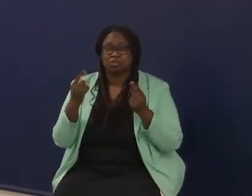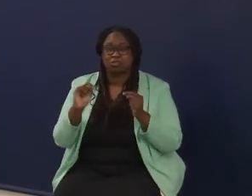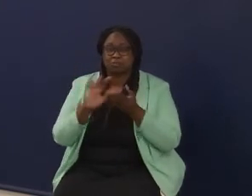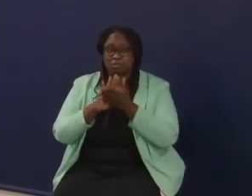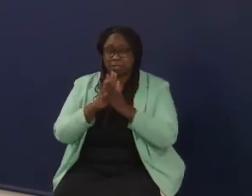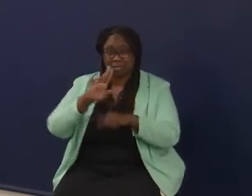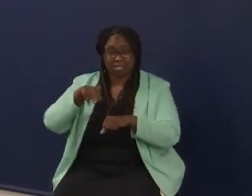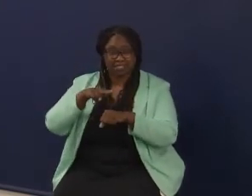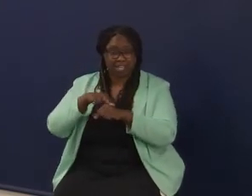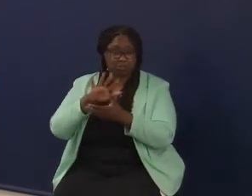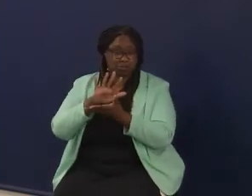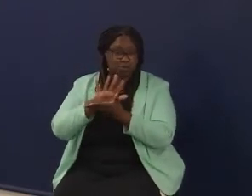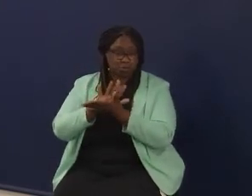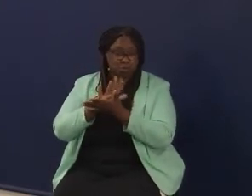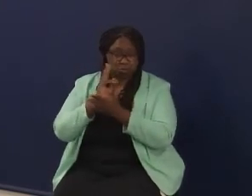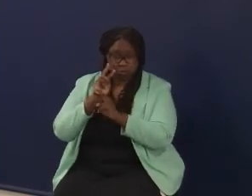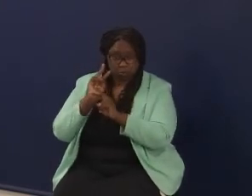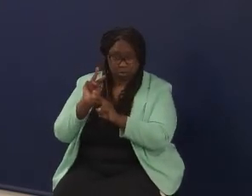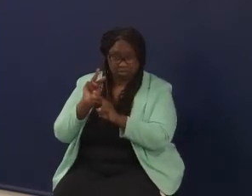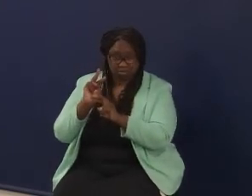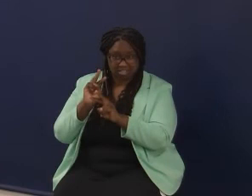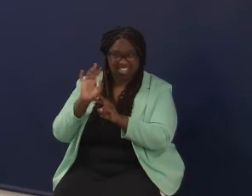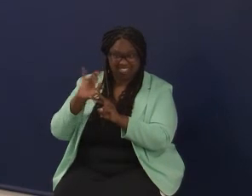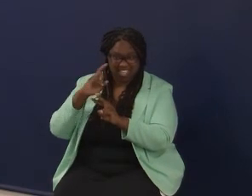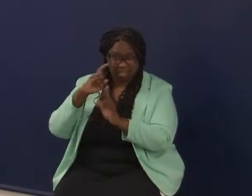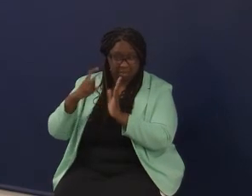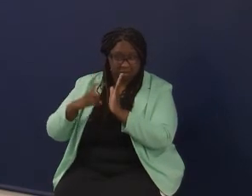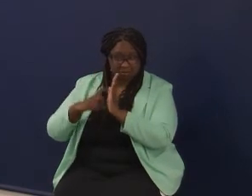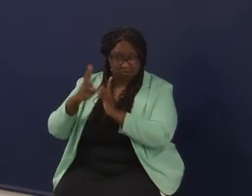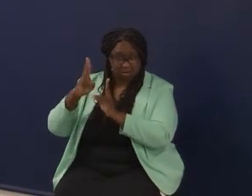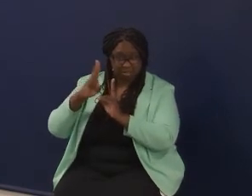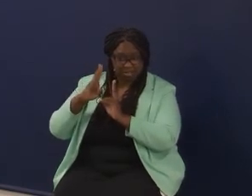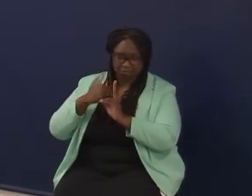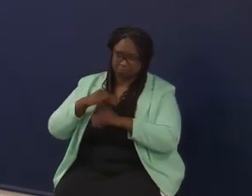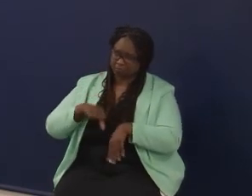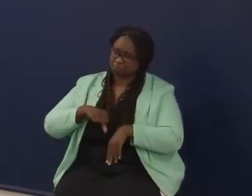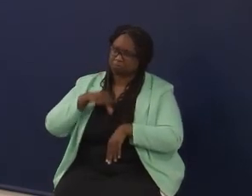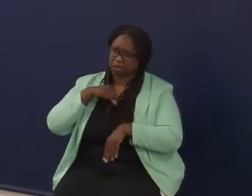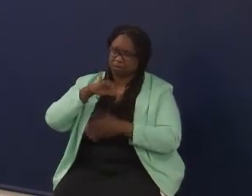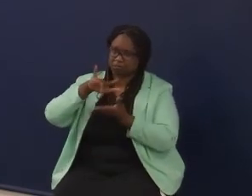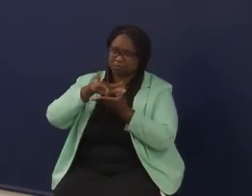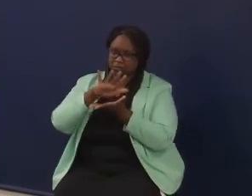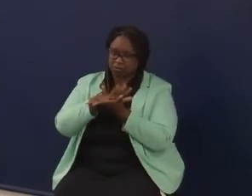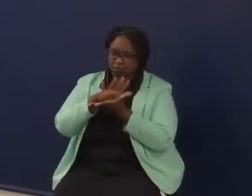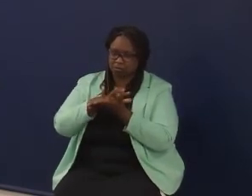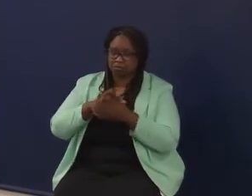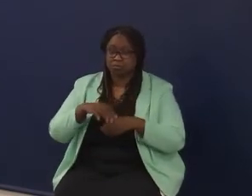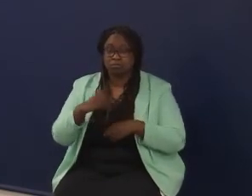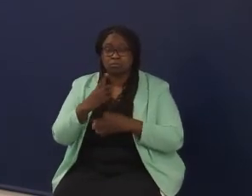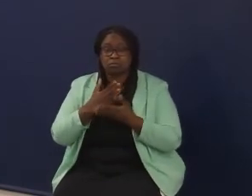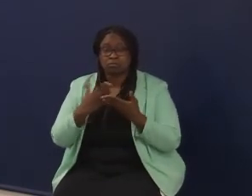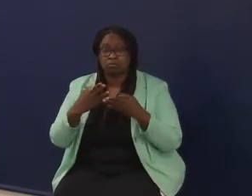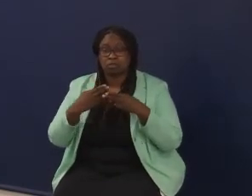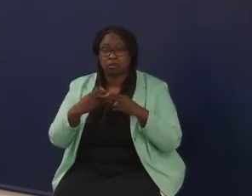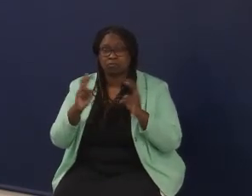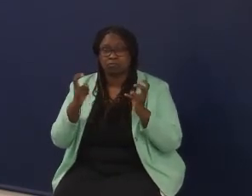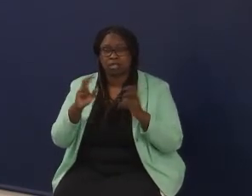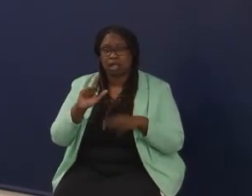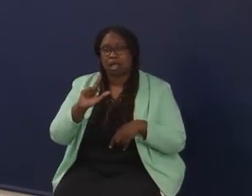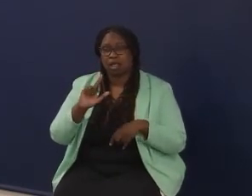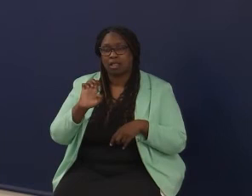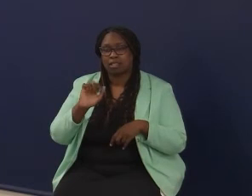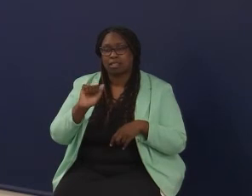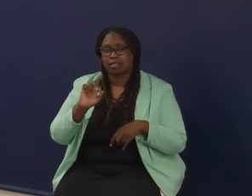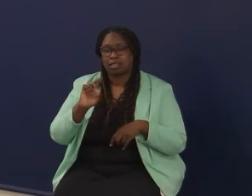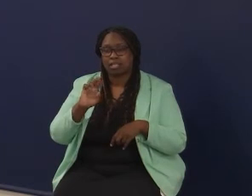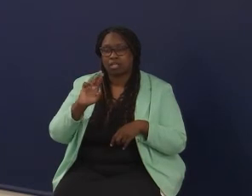to Watch and won that recognition. I'm very proud of that at our middle school. But one of the things we did is we implemented what we called a leadership retreat.